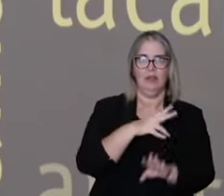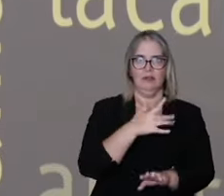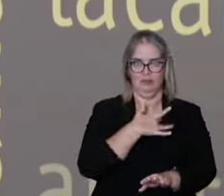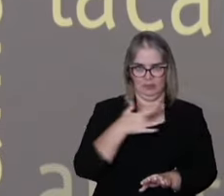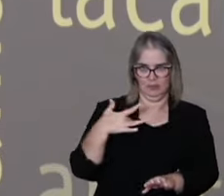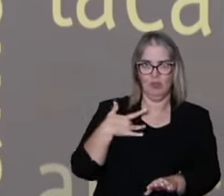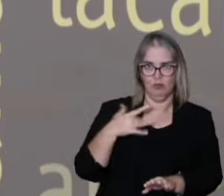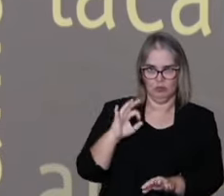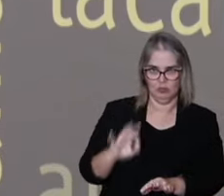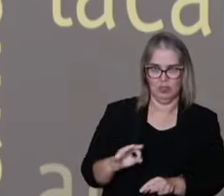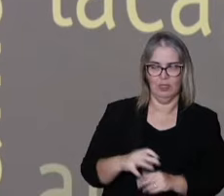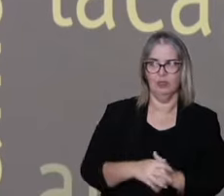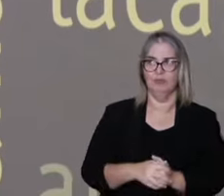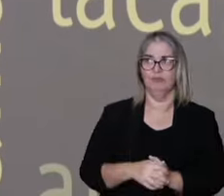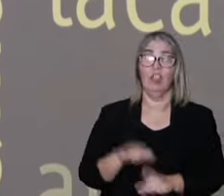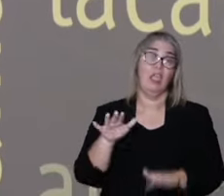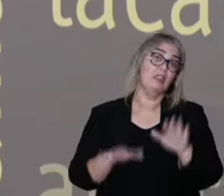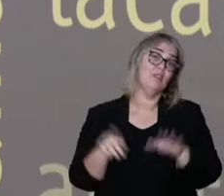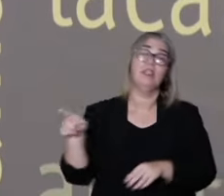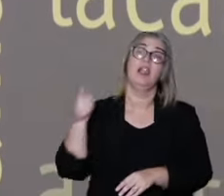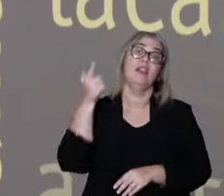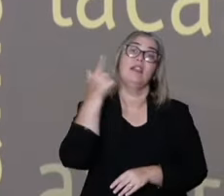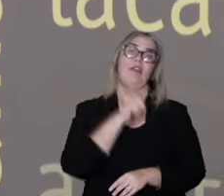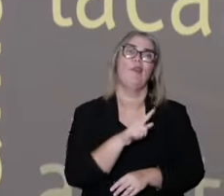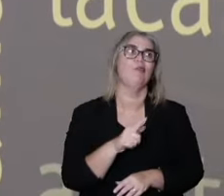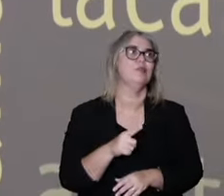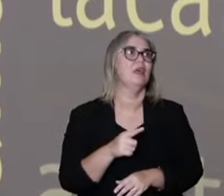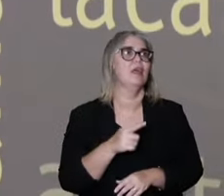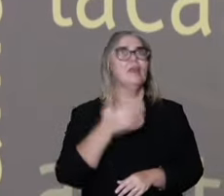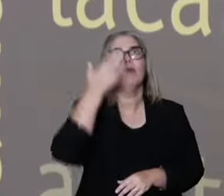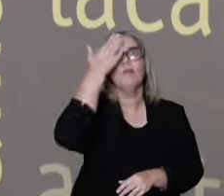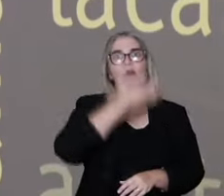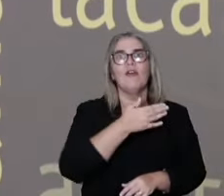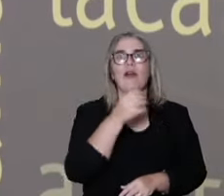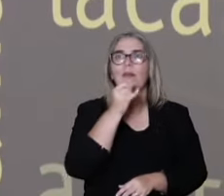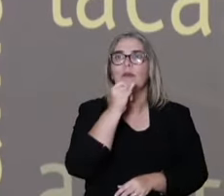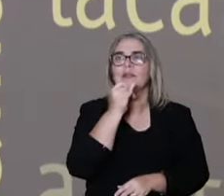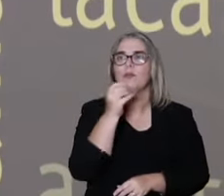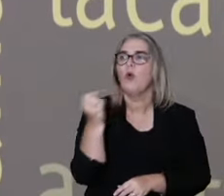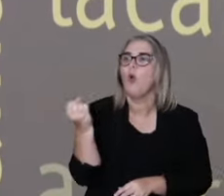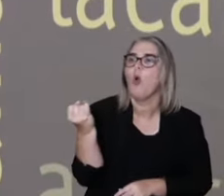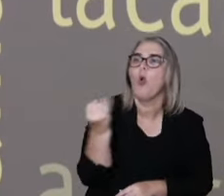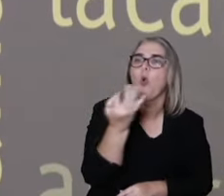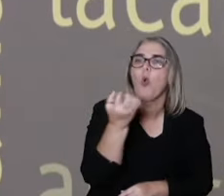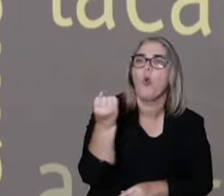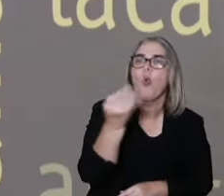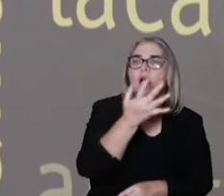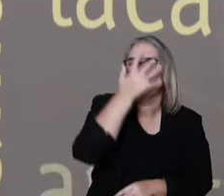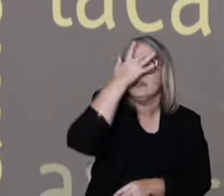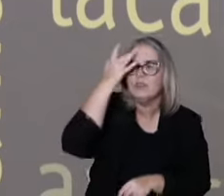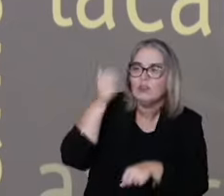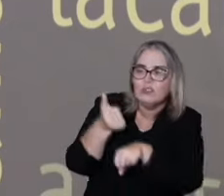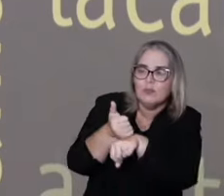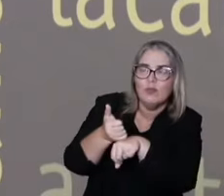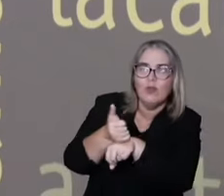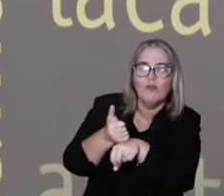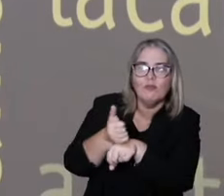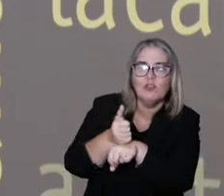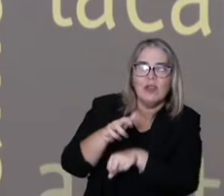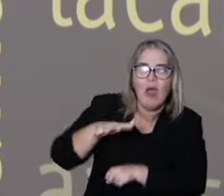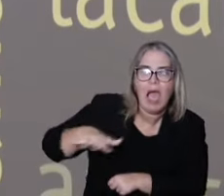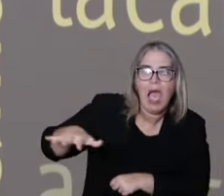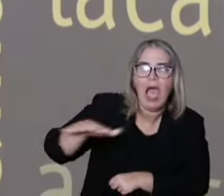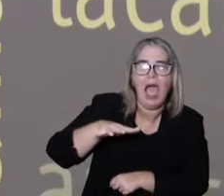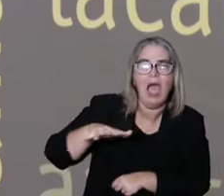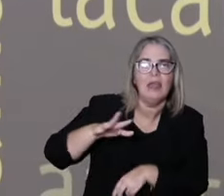needs of health, not always. They can define the quantity of professionals that will be